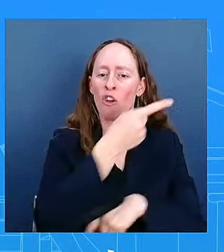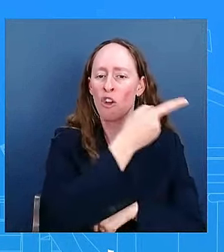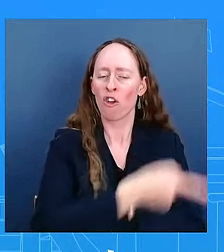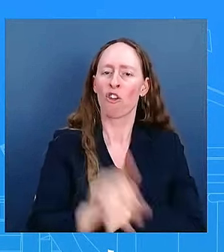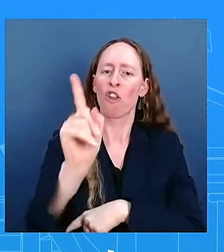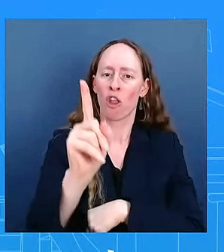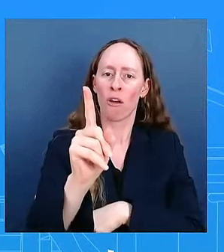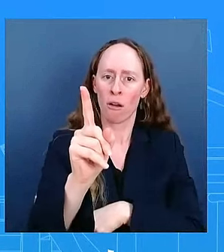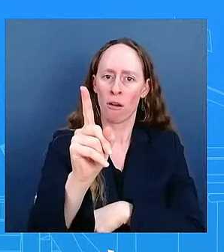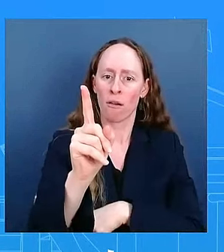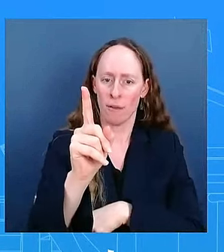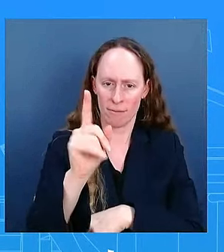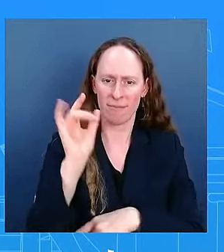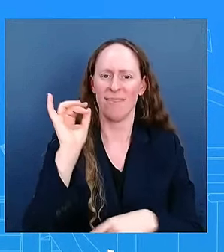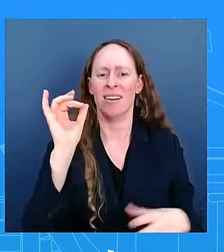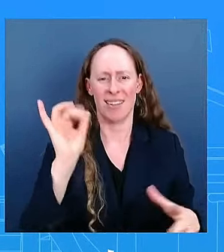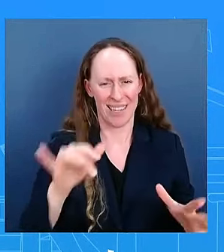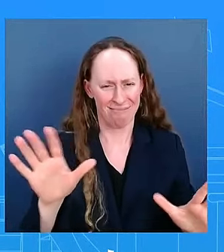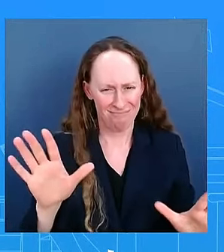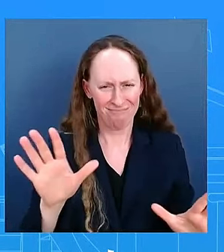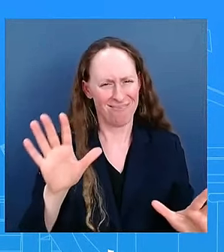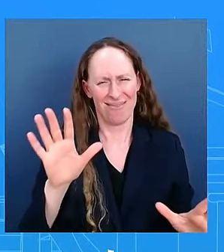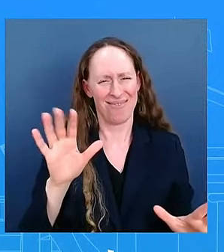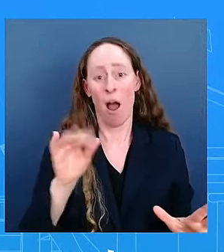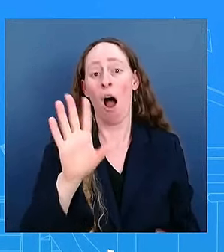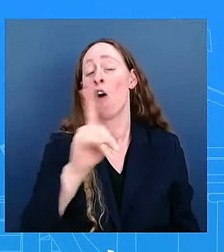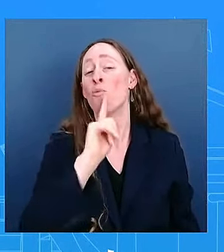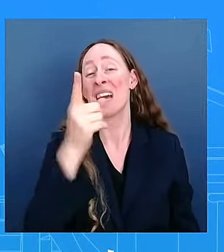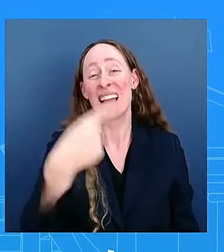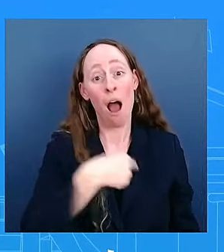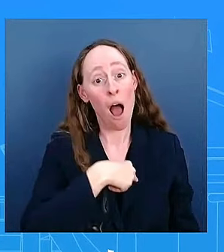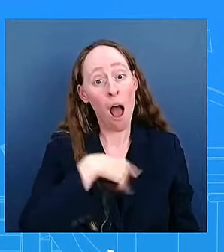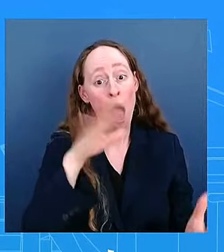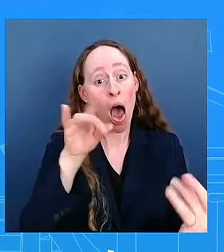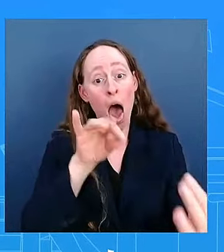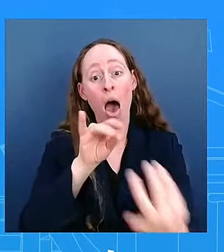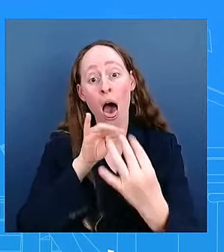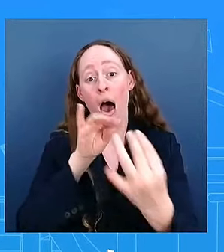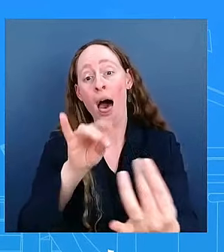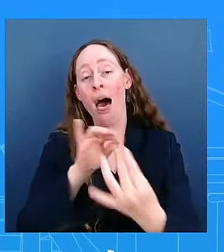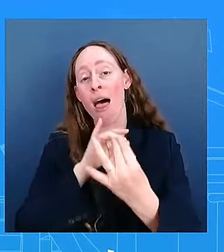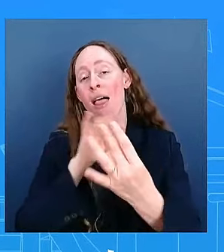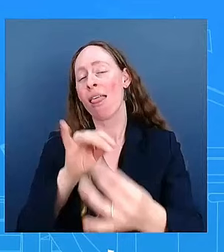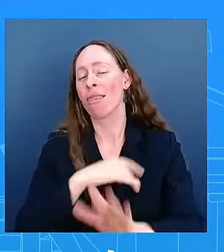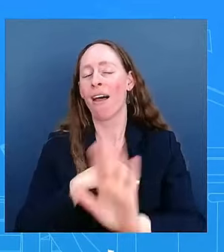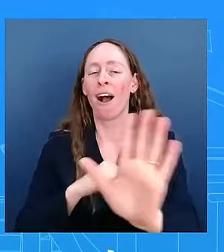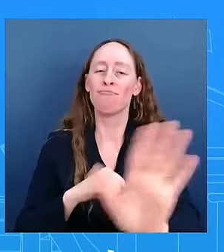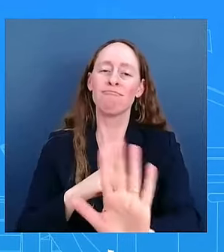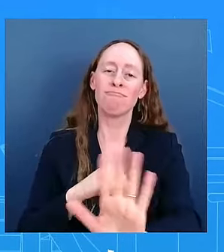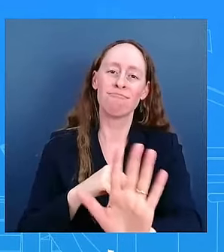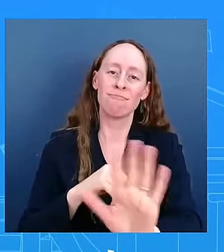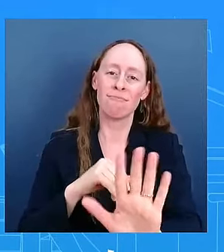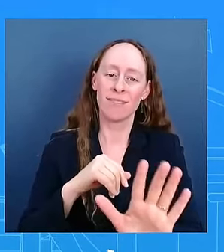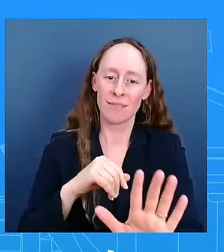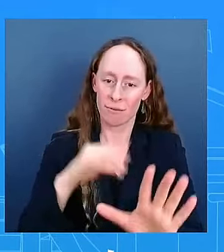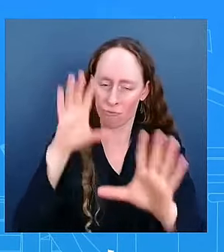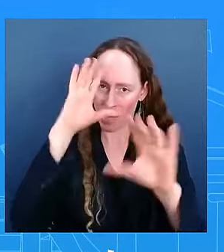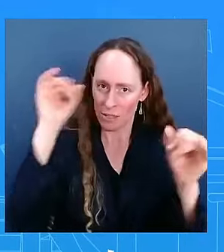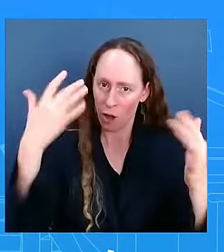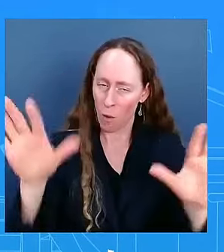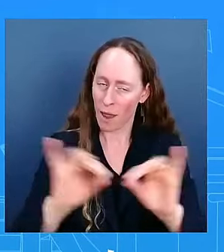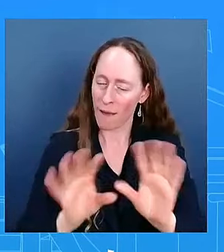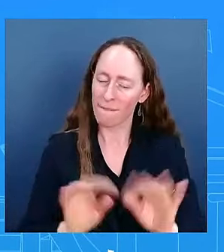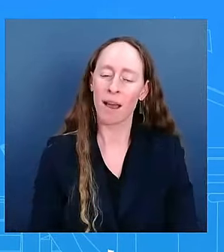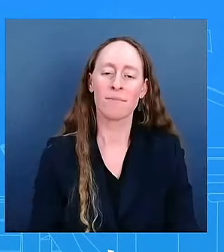the back and forth i think what's important to note is that the president himself wanted to clarify this there have been a few times when the president has spoken off the cuff